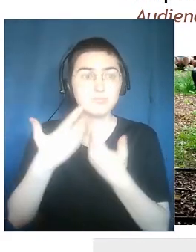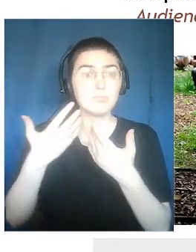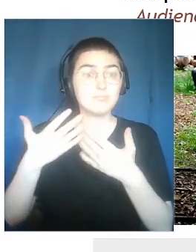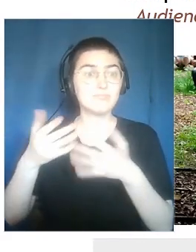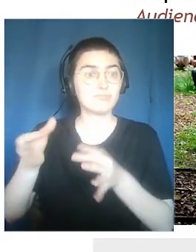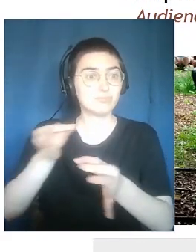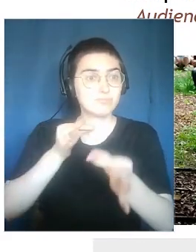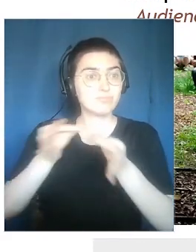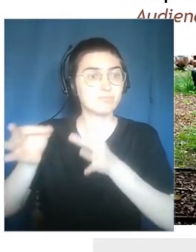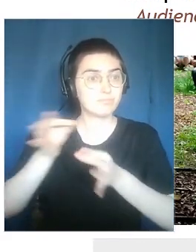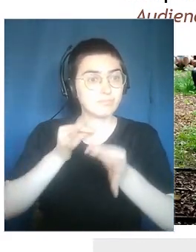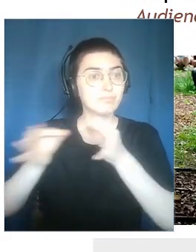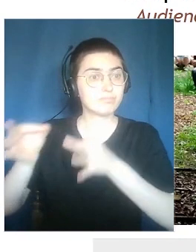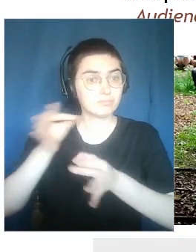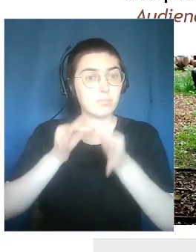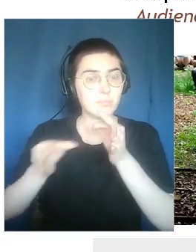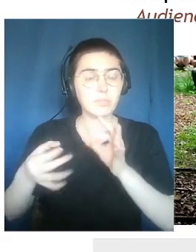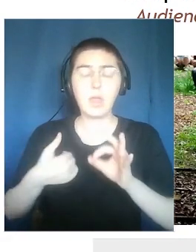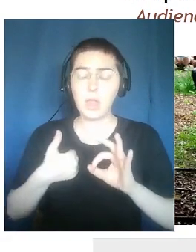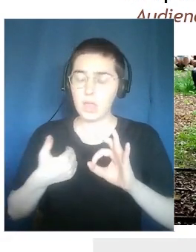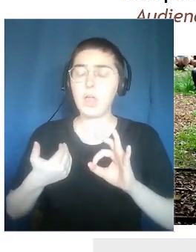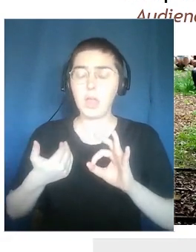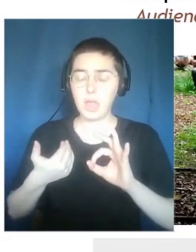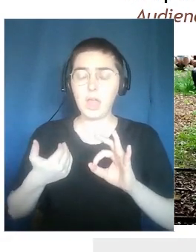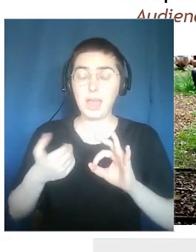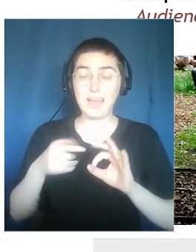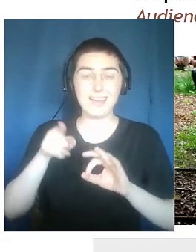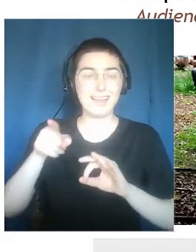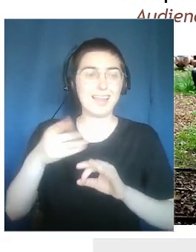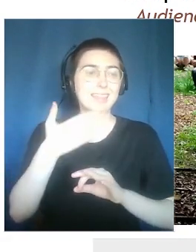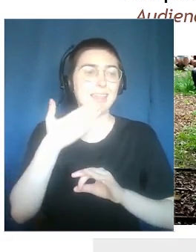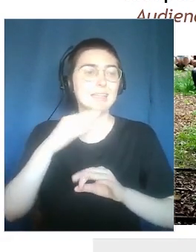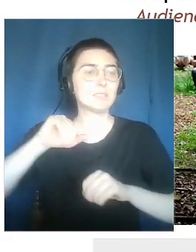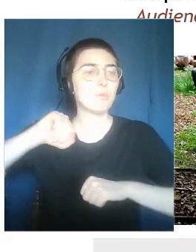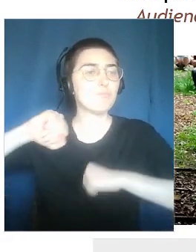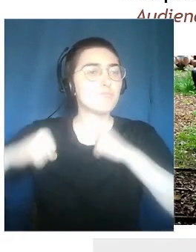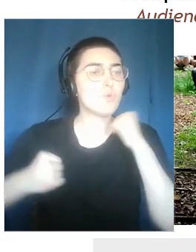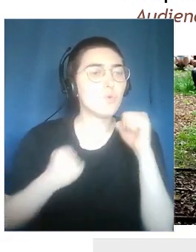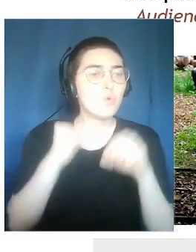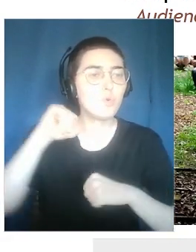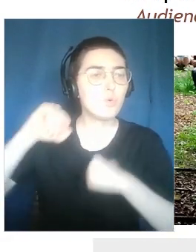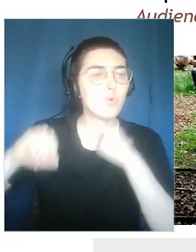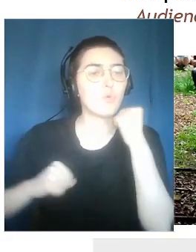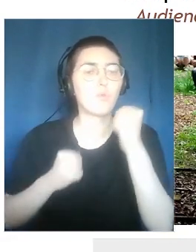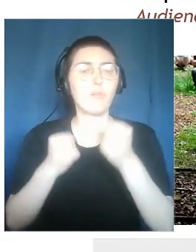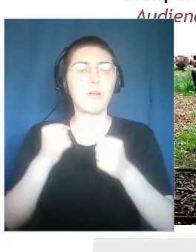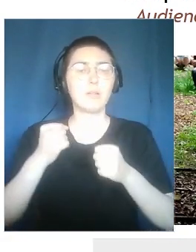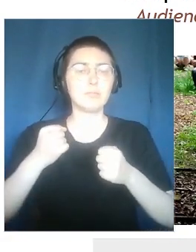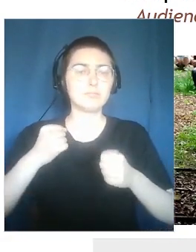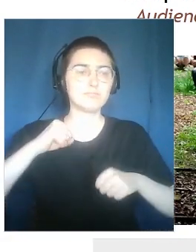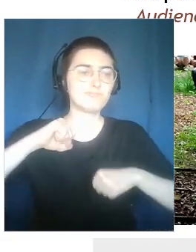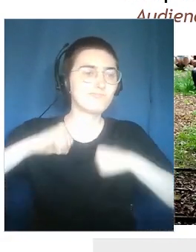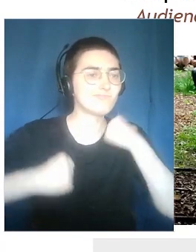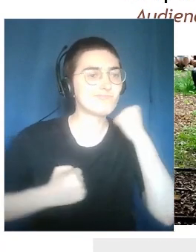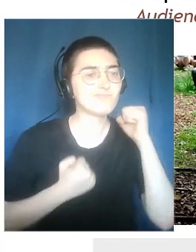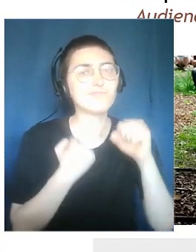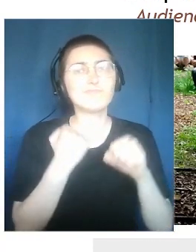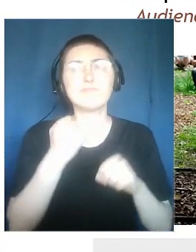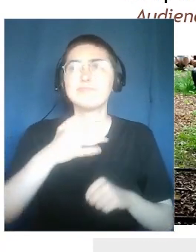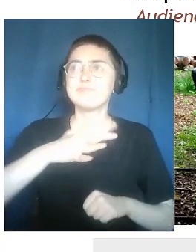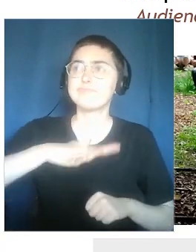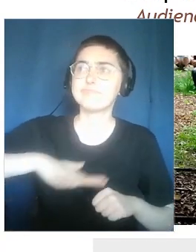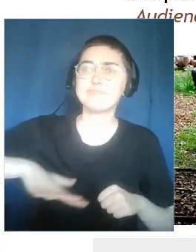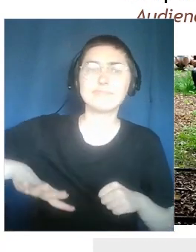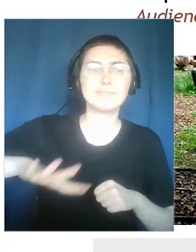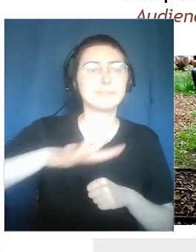the audience in an interactive way to create a desired